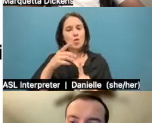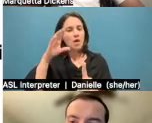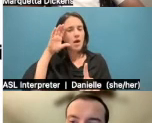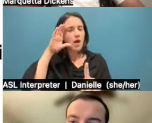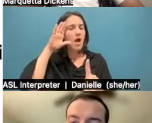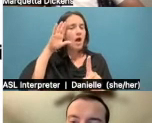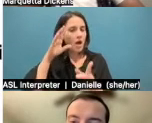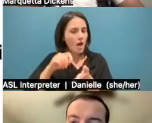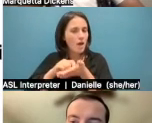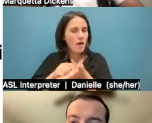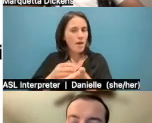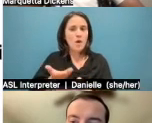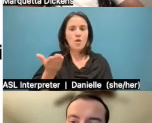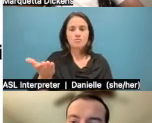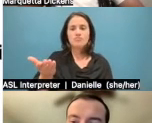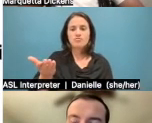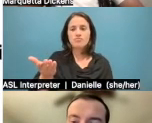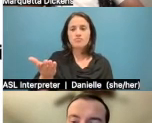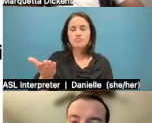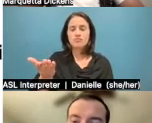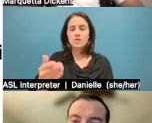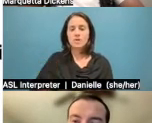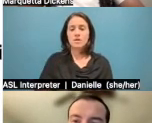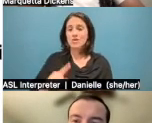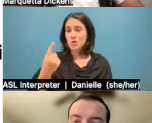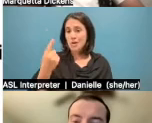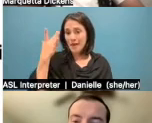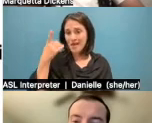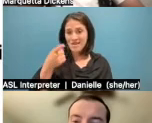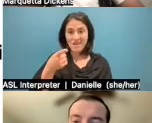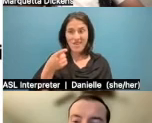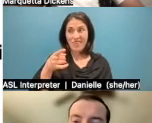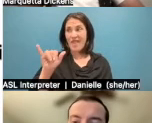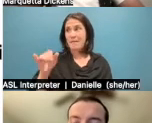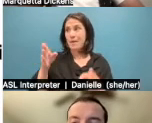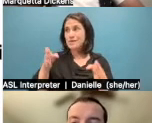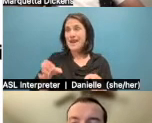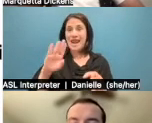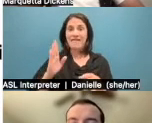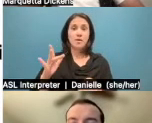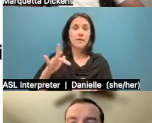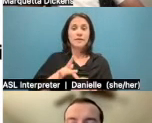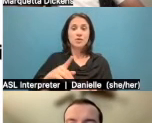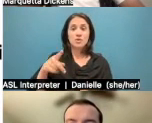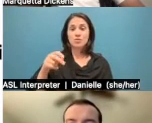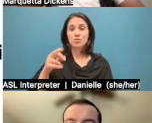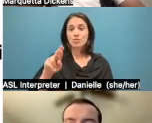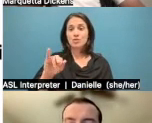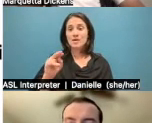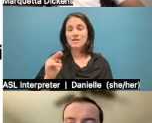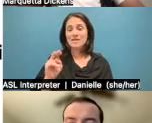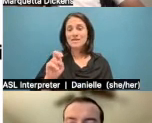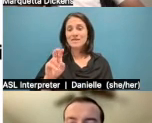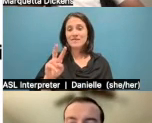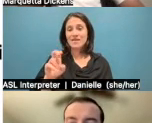story, and who uses that story, right? Because just because maybe they've never been to Princeville, they've heard of one, they've heard of a town,